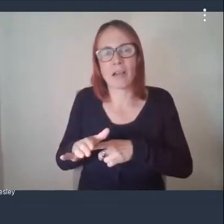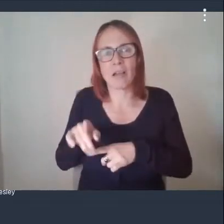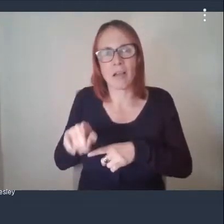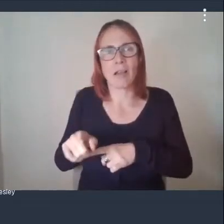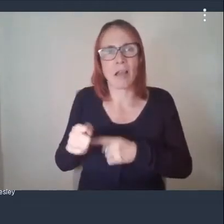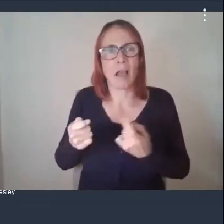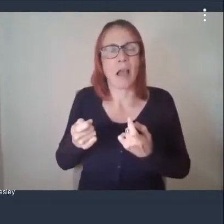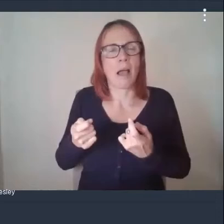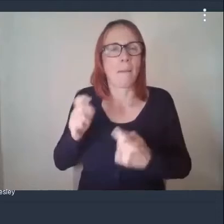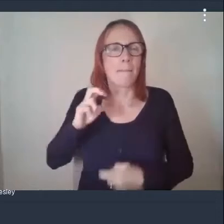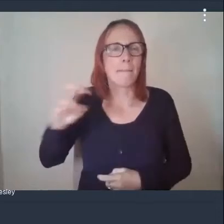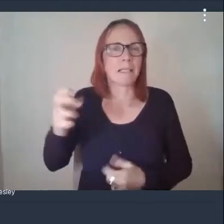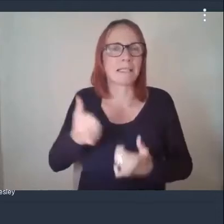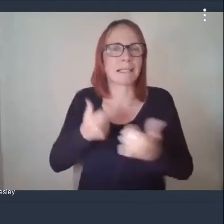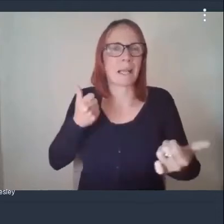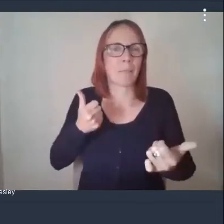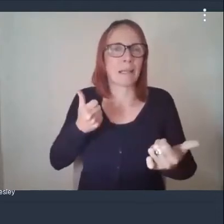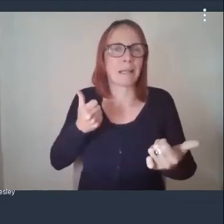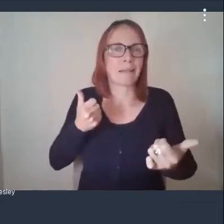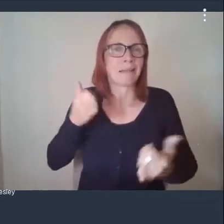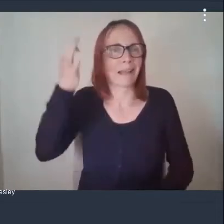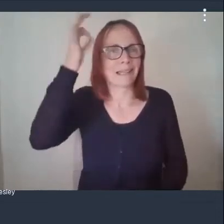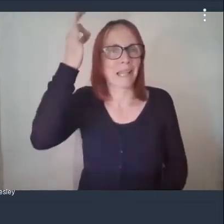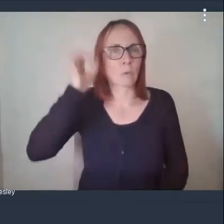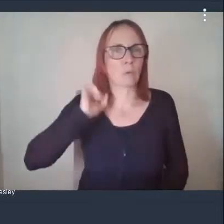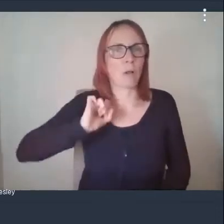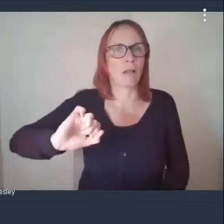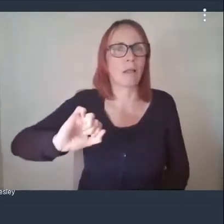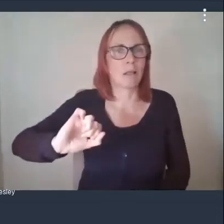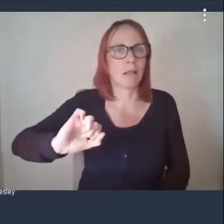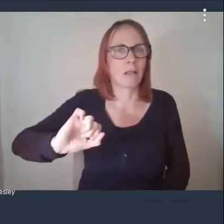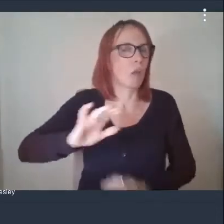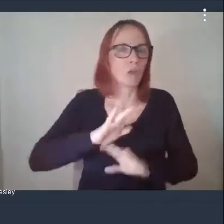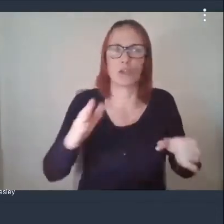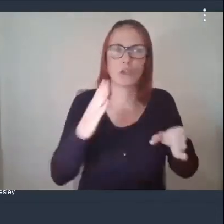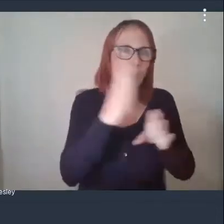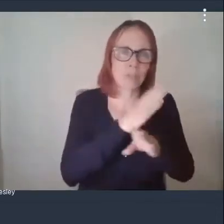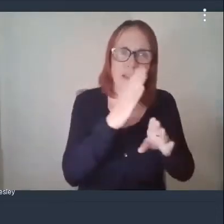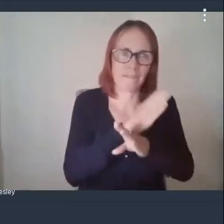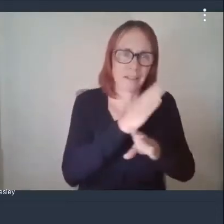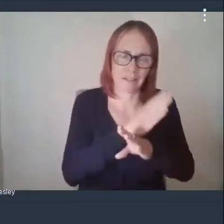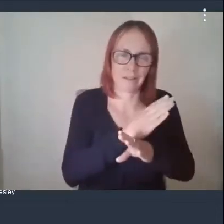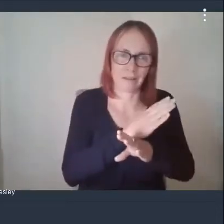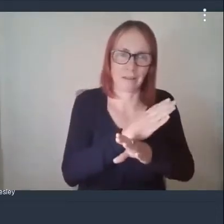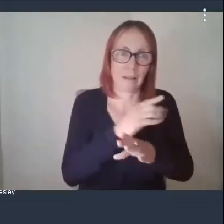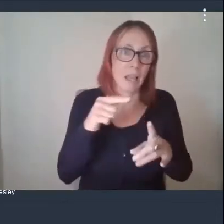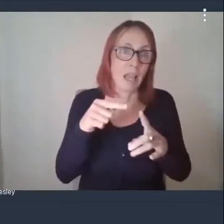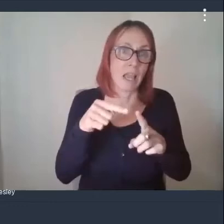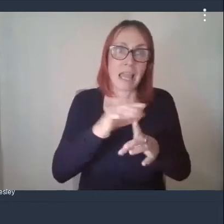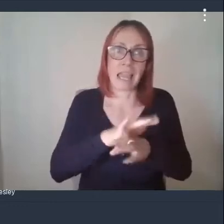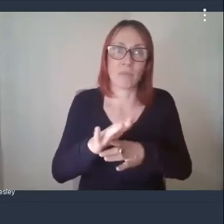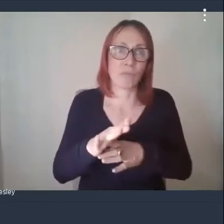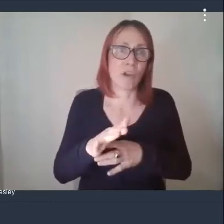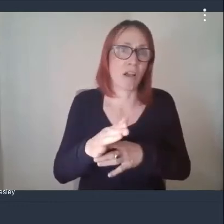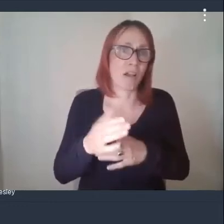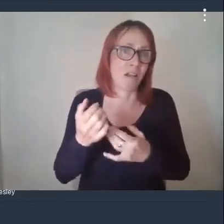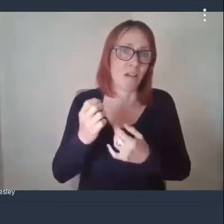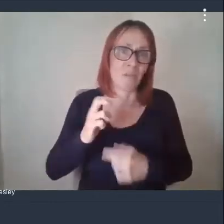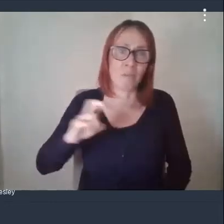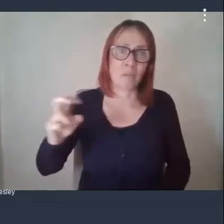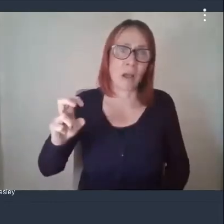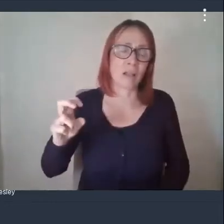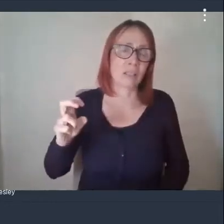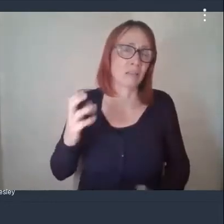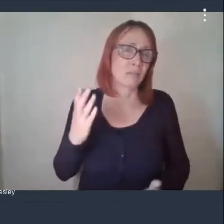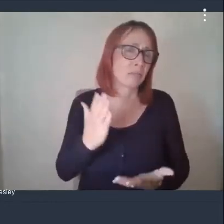is publicly owned it's owned by the council and and if you've ever been on edinburgh bus they are state of the art they are always